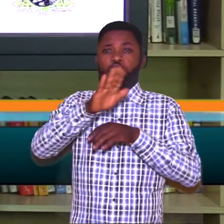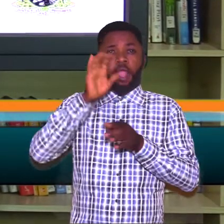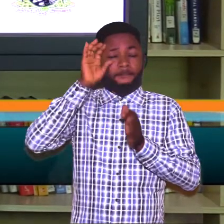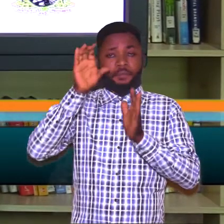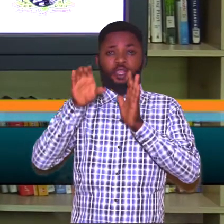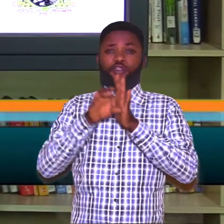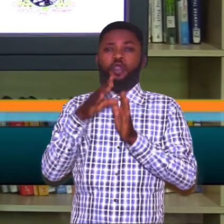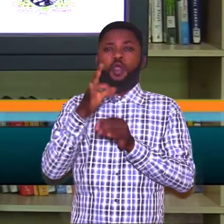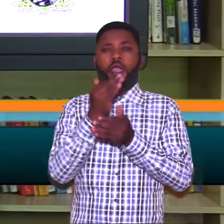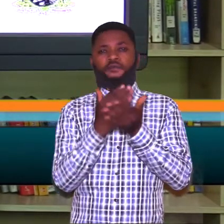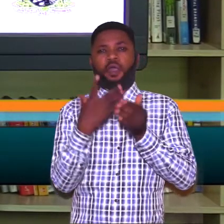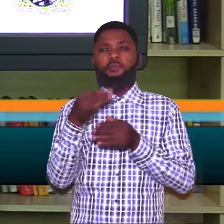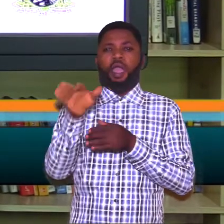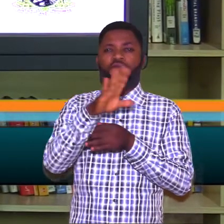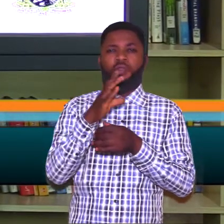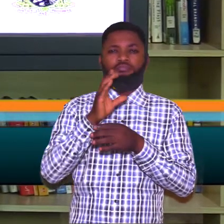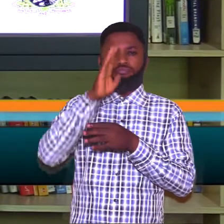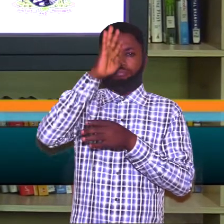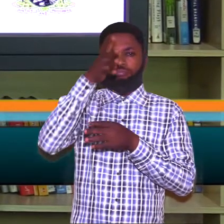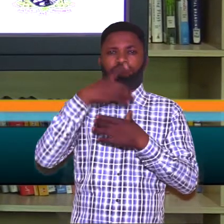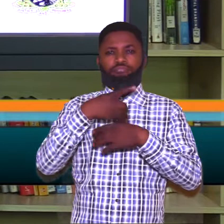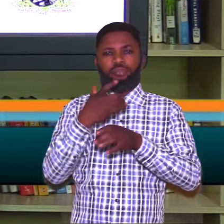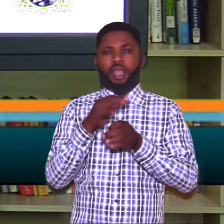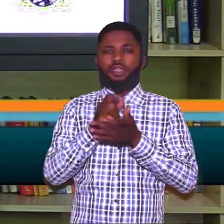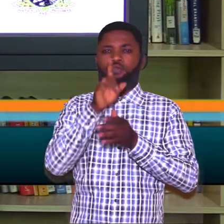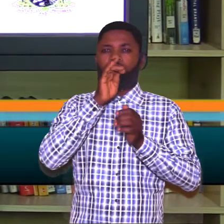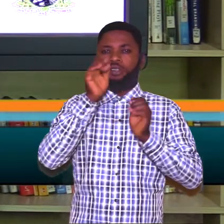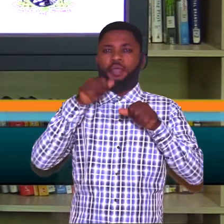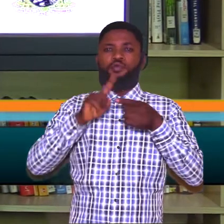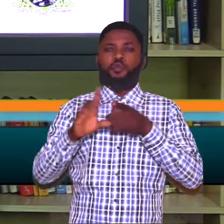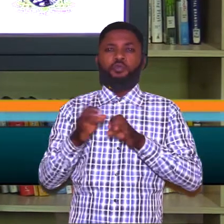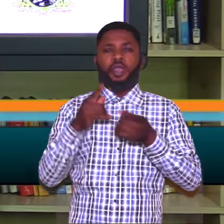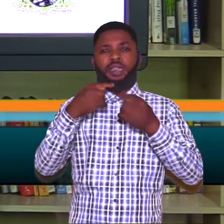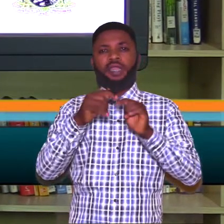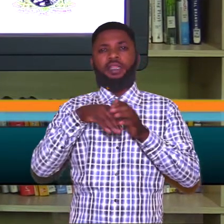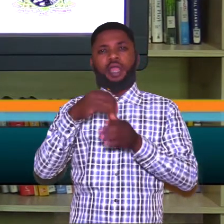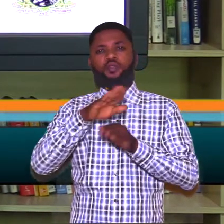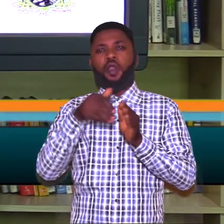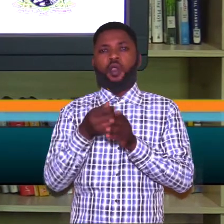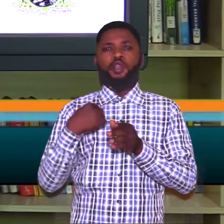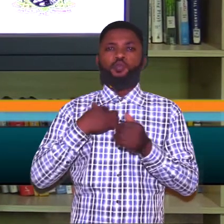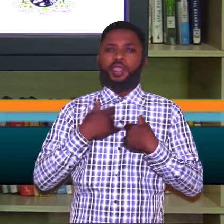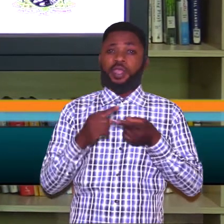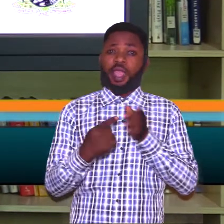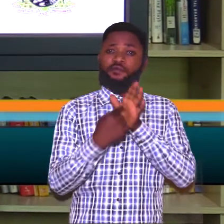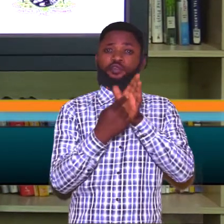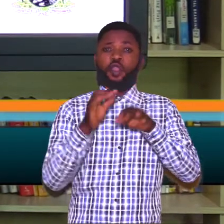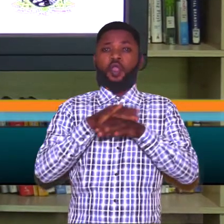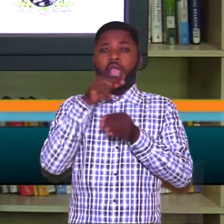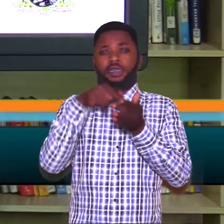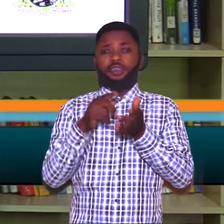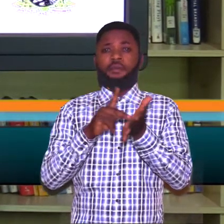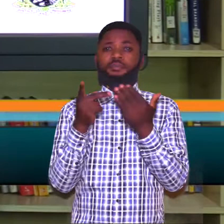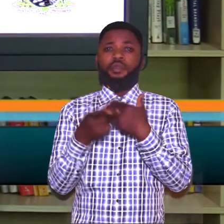of some of your creations that you'll be able to do probably trying out all those that we have showcased on this